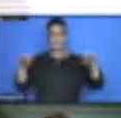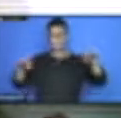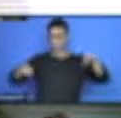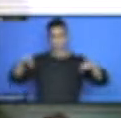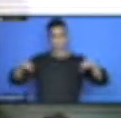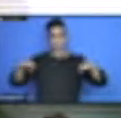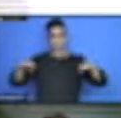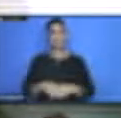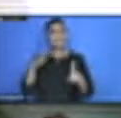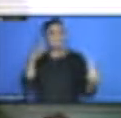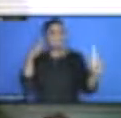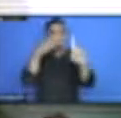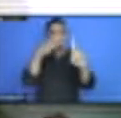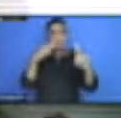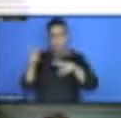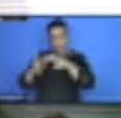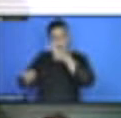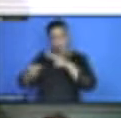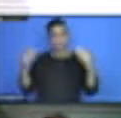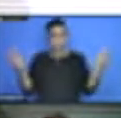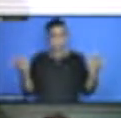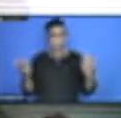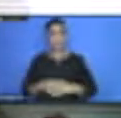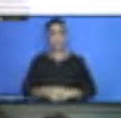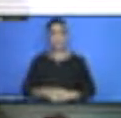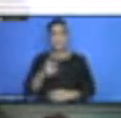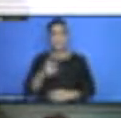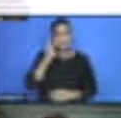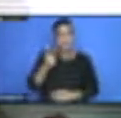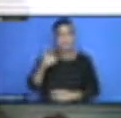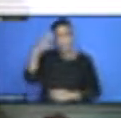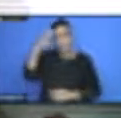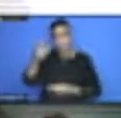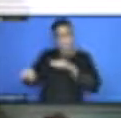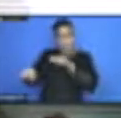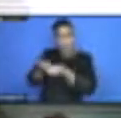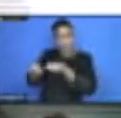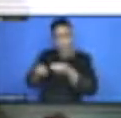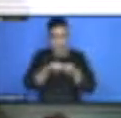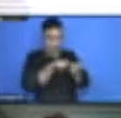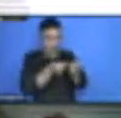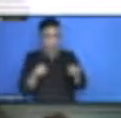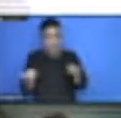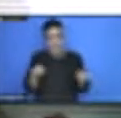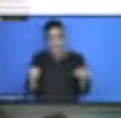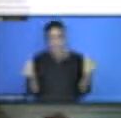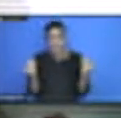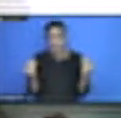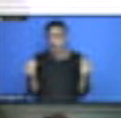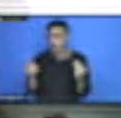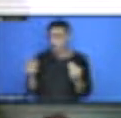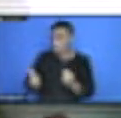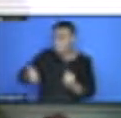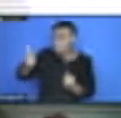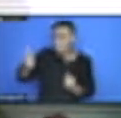actually identify governance weaknesses, as well as strength, and to recommend the best way forward then.